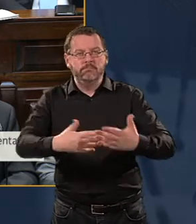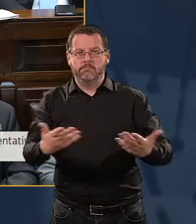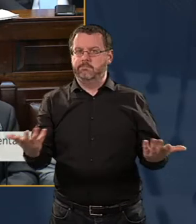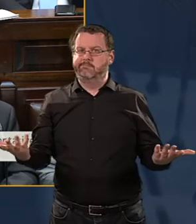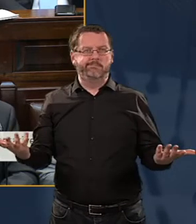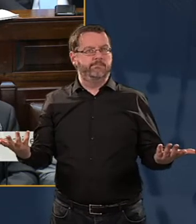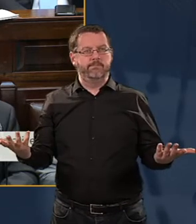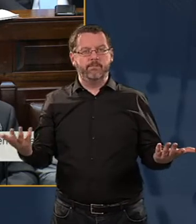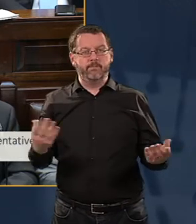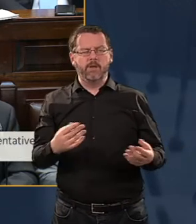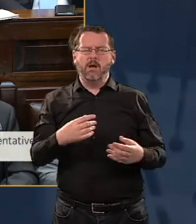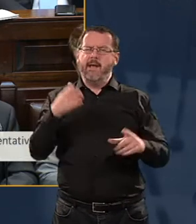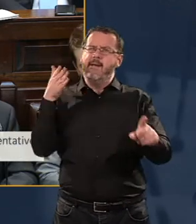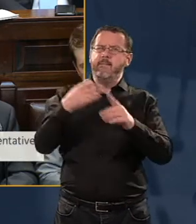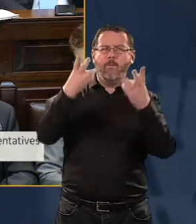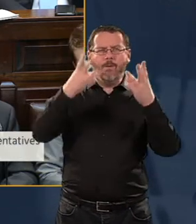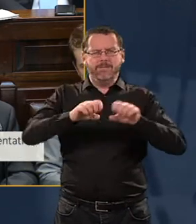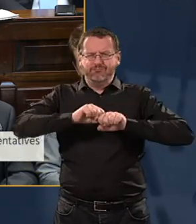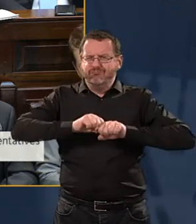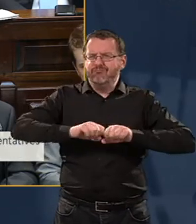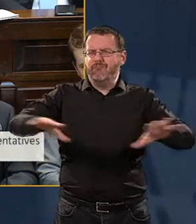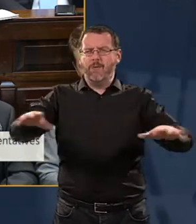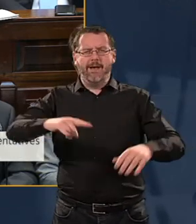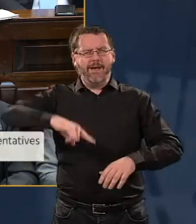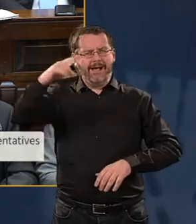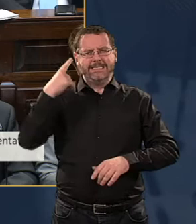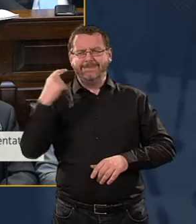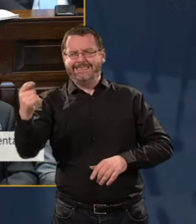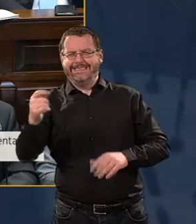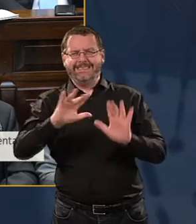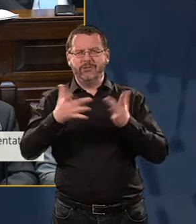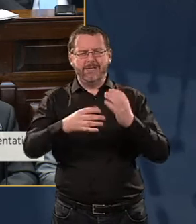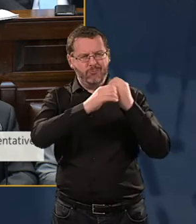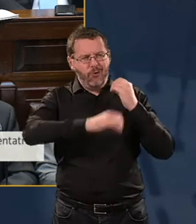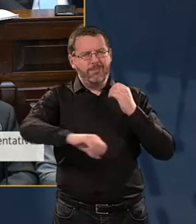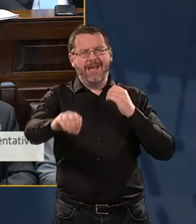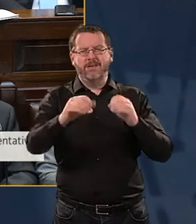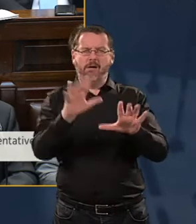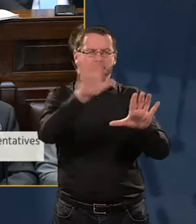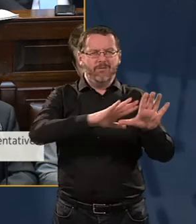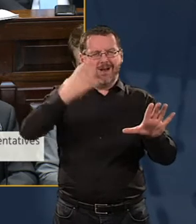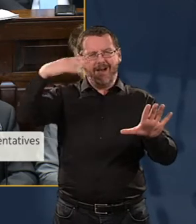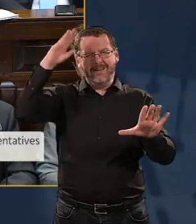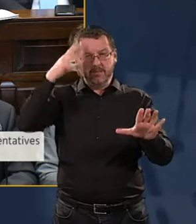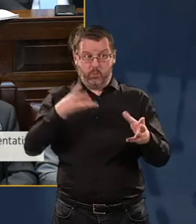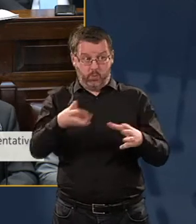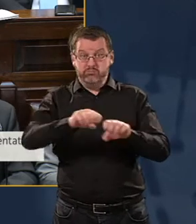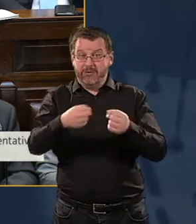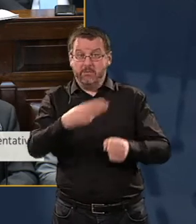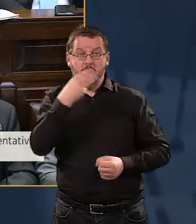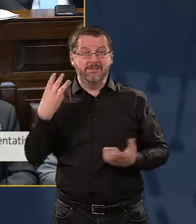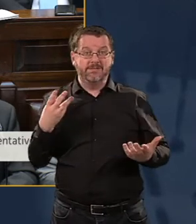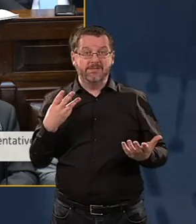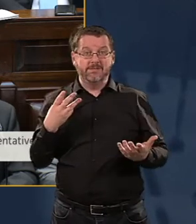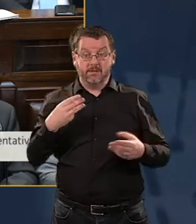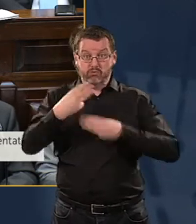broadband to every home and business by 2020 is going to be broken spectacularly. The process has been